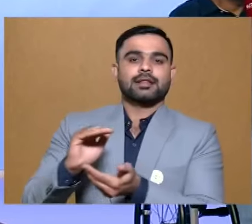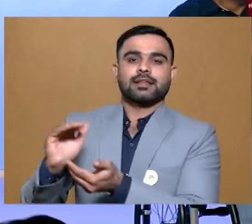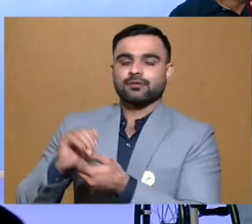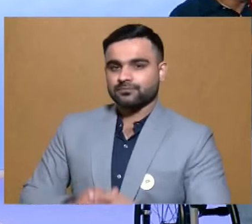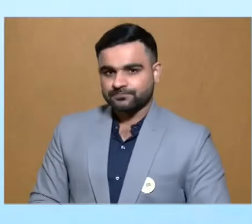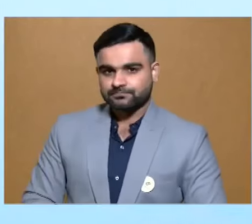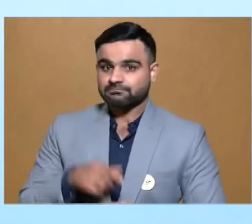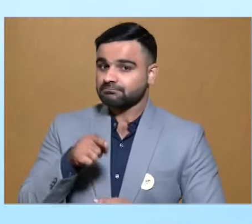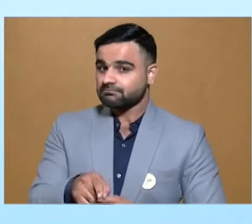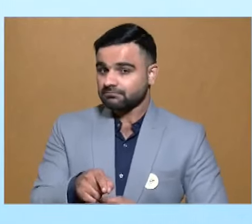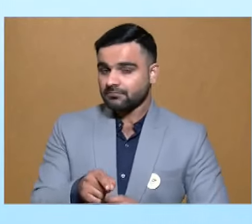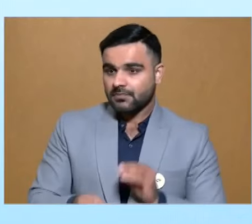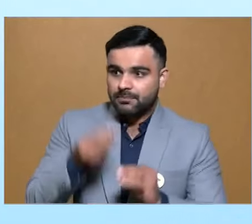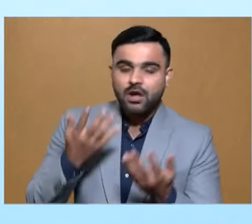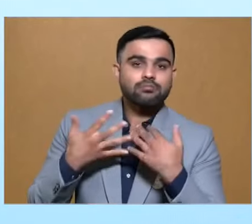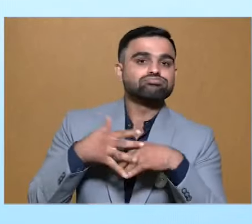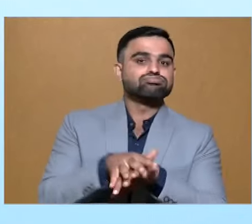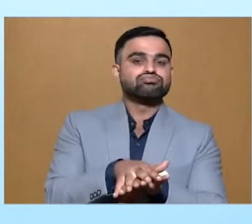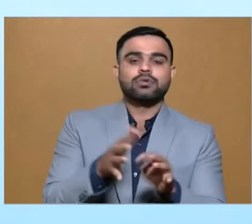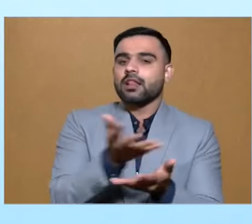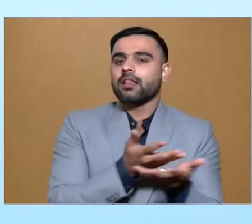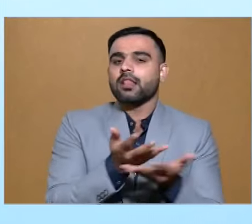these become un-mainstream discussion points.